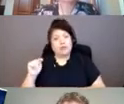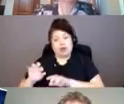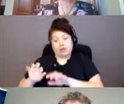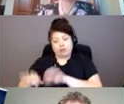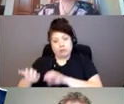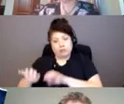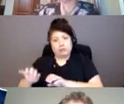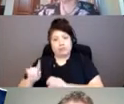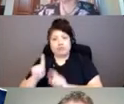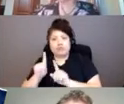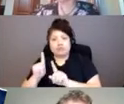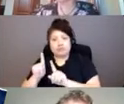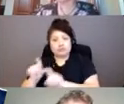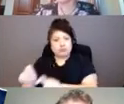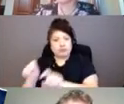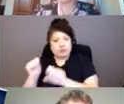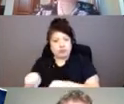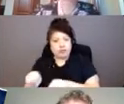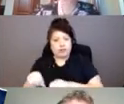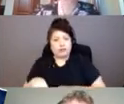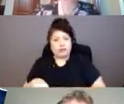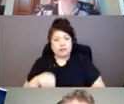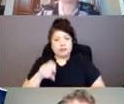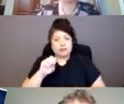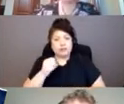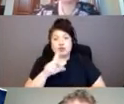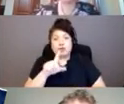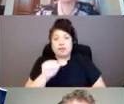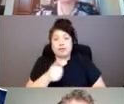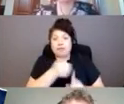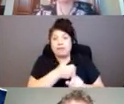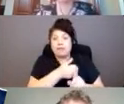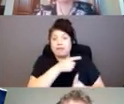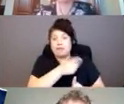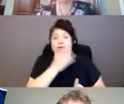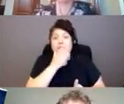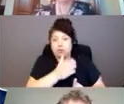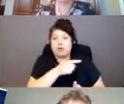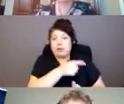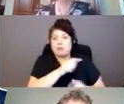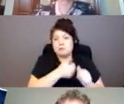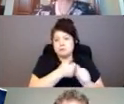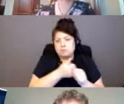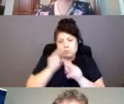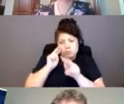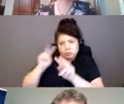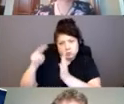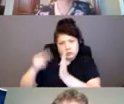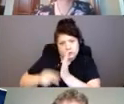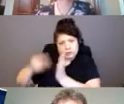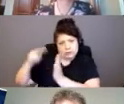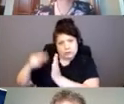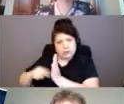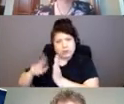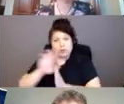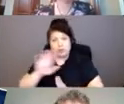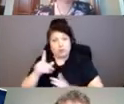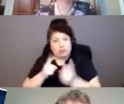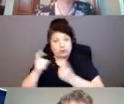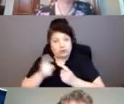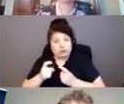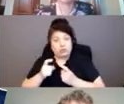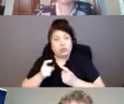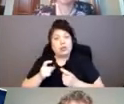my colleague Sheila Shuline will keep track. She'll organize them and we'll have a time at the end of the session to answer these questions.